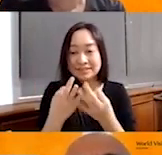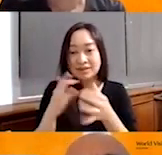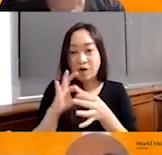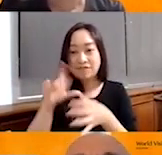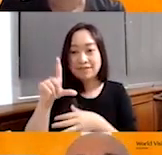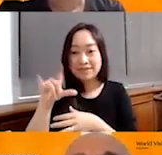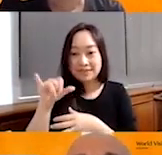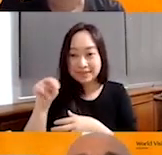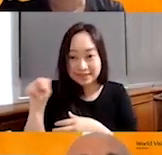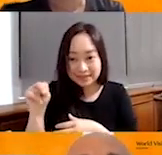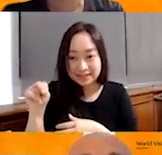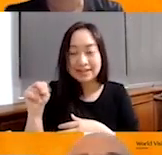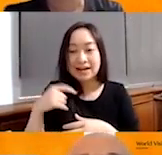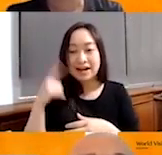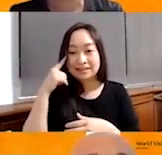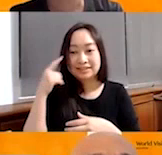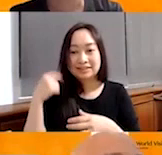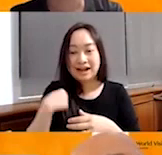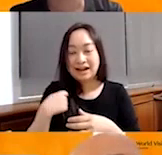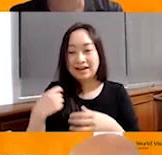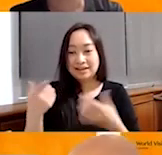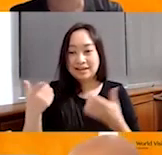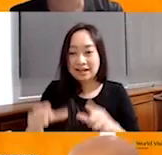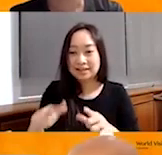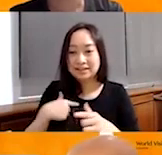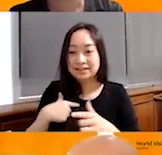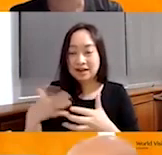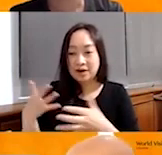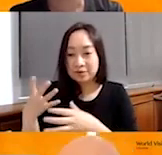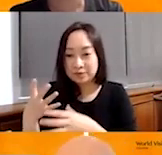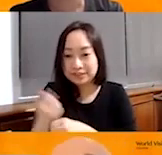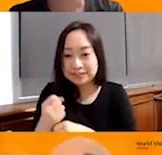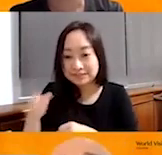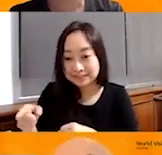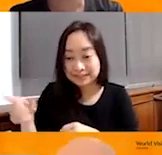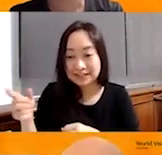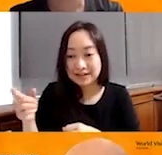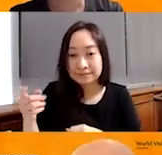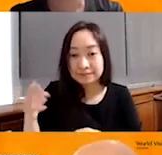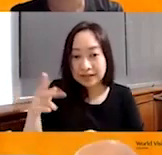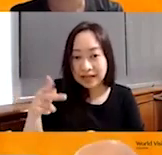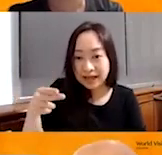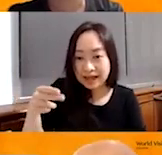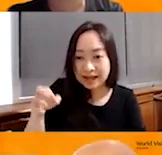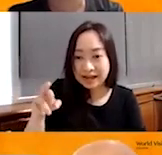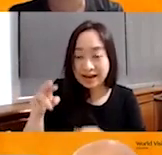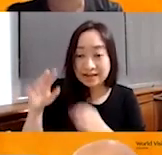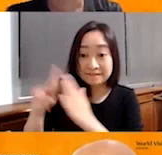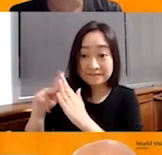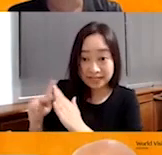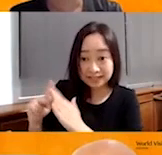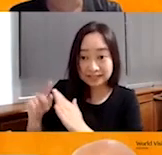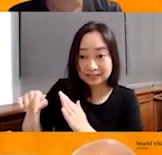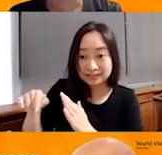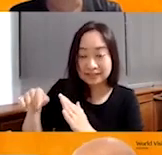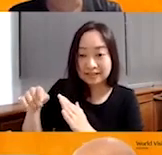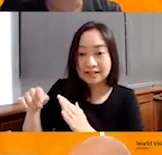I have the privilege to visit her village. Her village is named, the name of